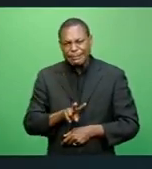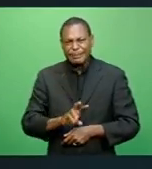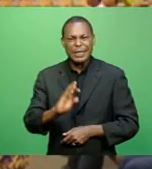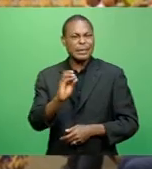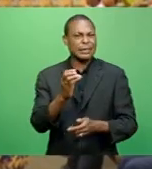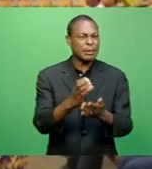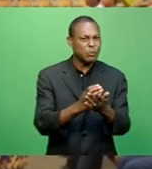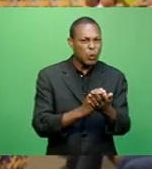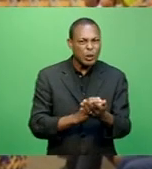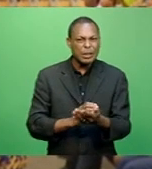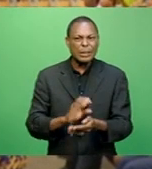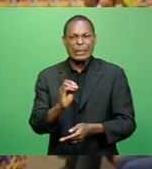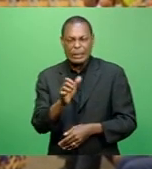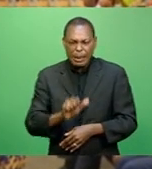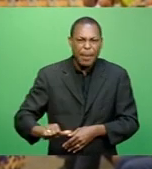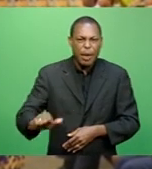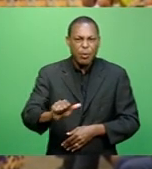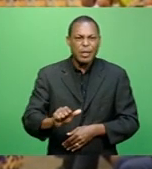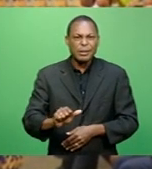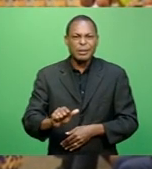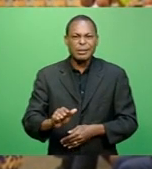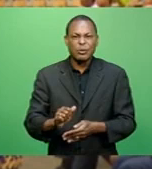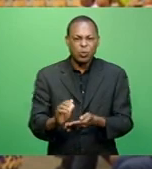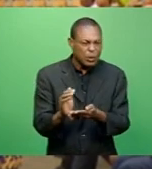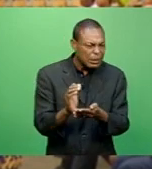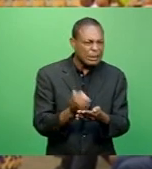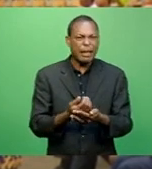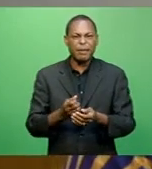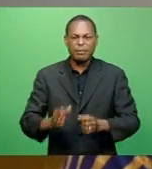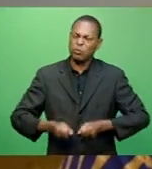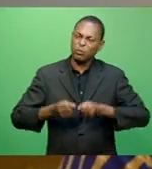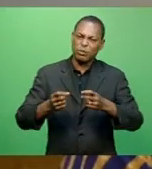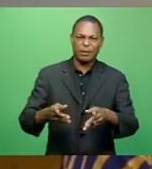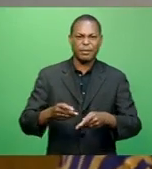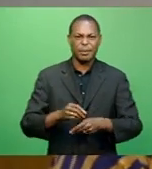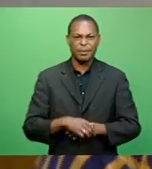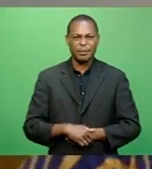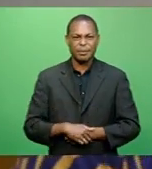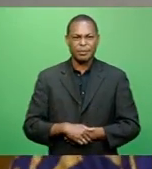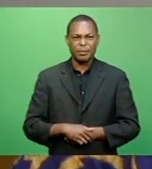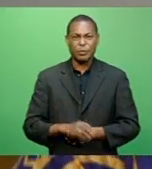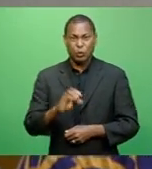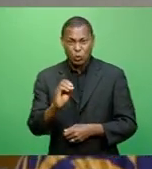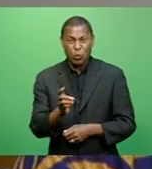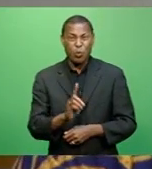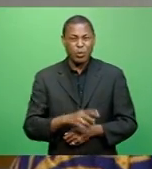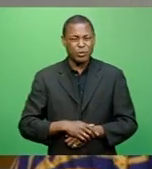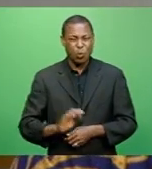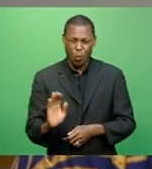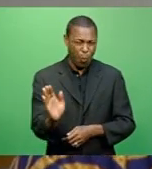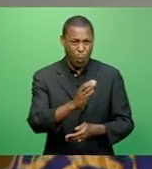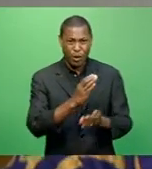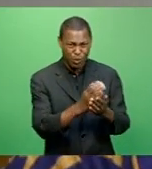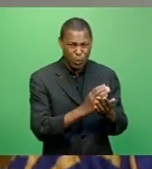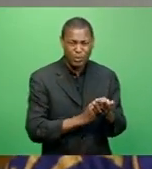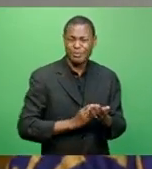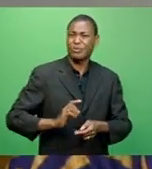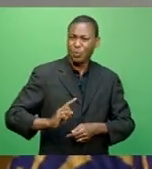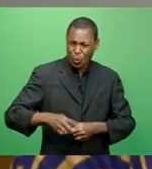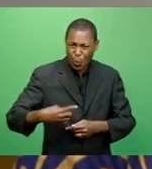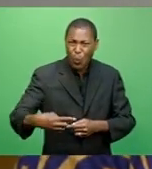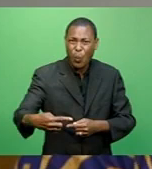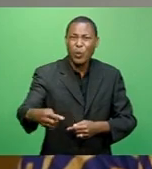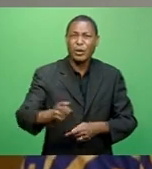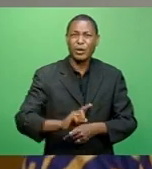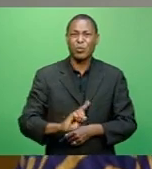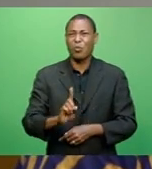areas to make savings to deliver. We are trying our best, I mean, to make sure that all the courses here, mean, continue the reputation